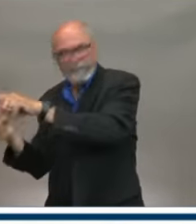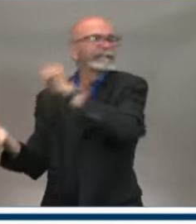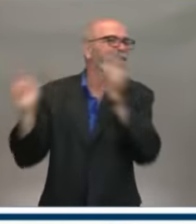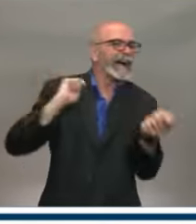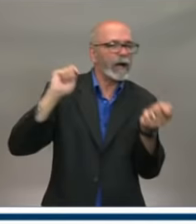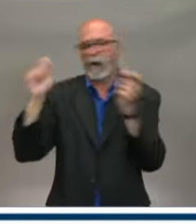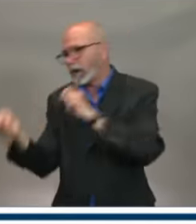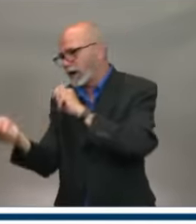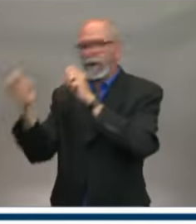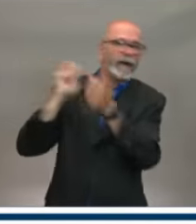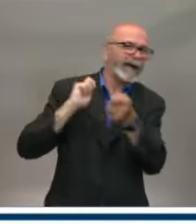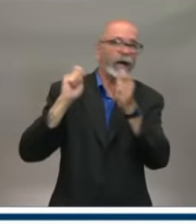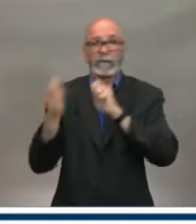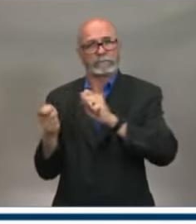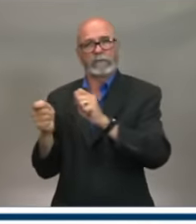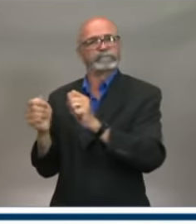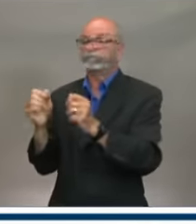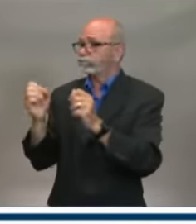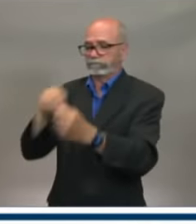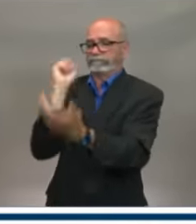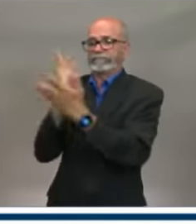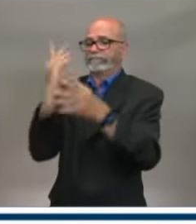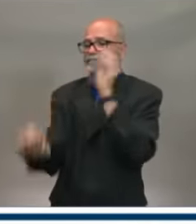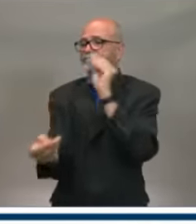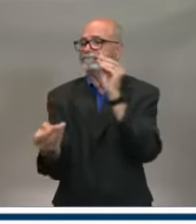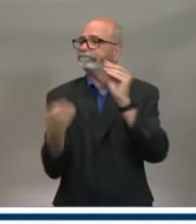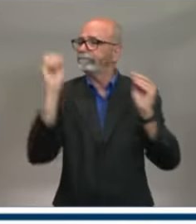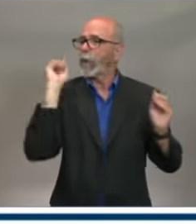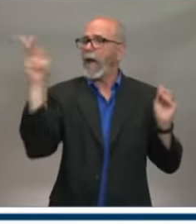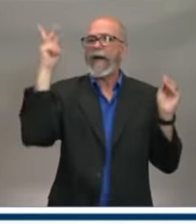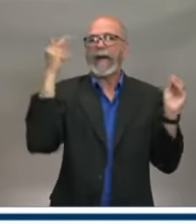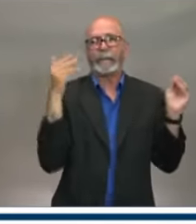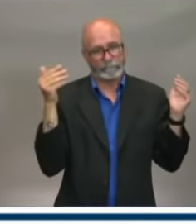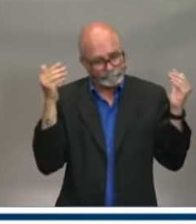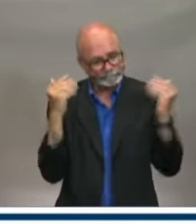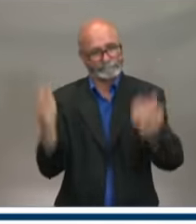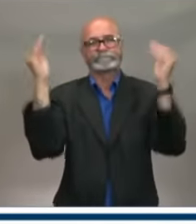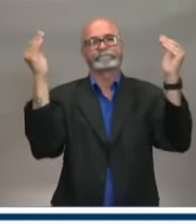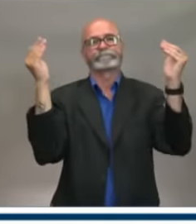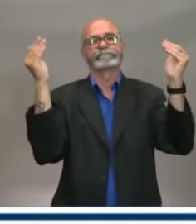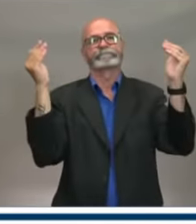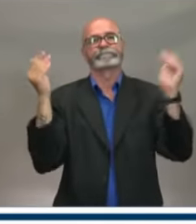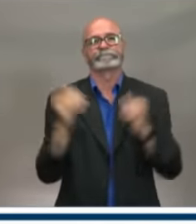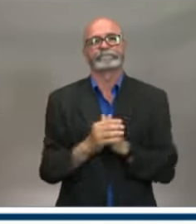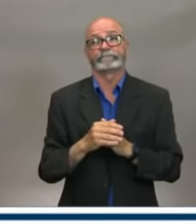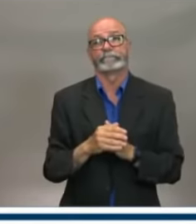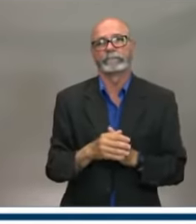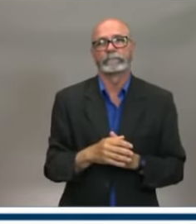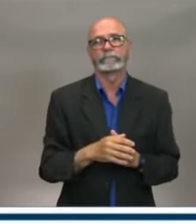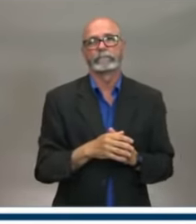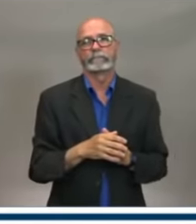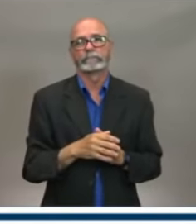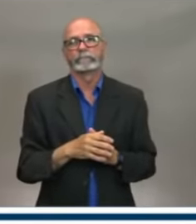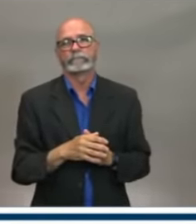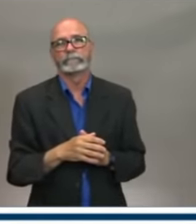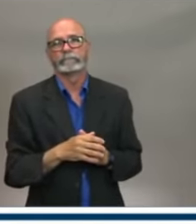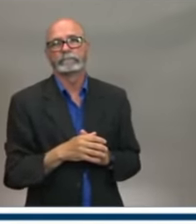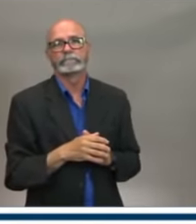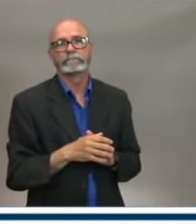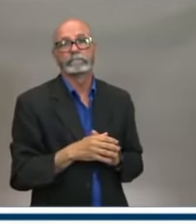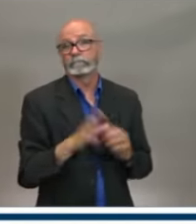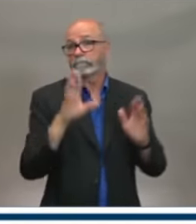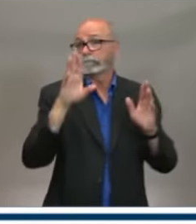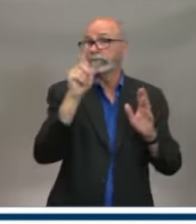approval around today's announcement. But it's not that – but it's no surprise